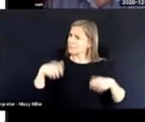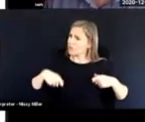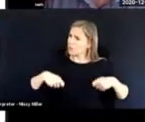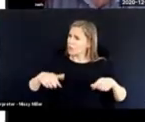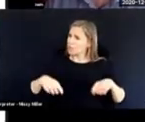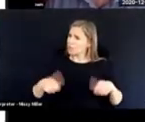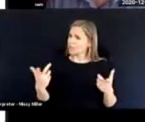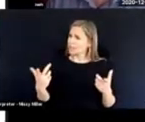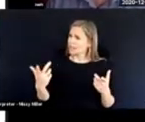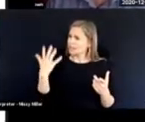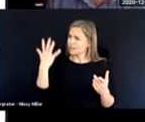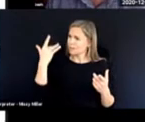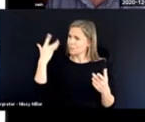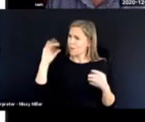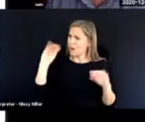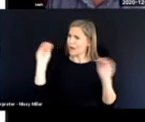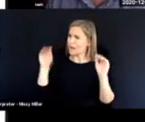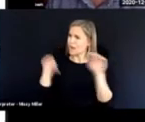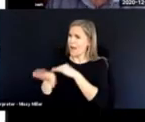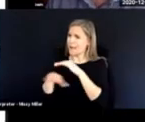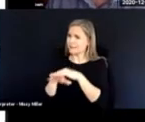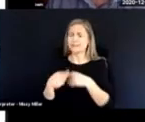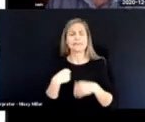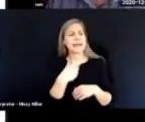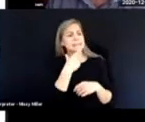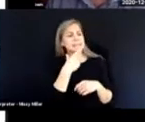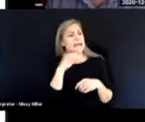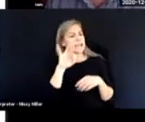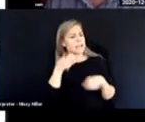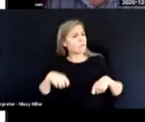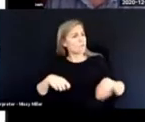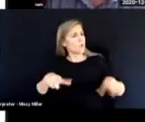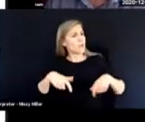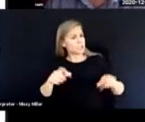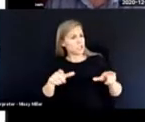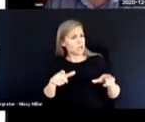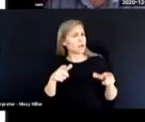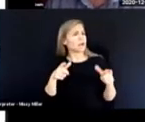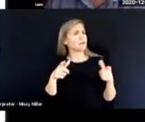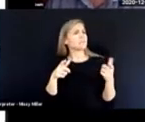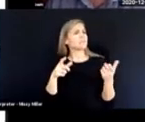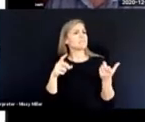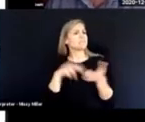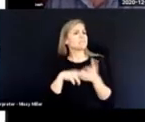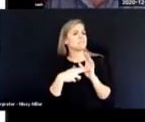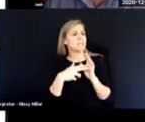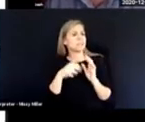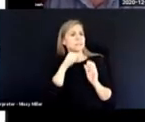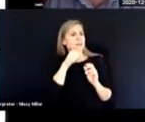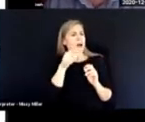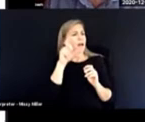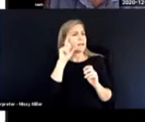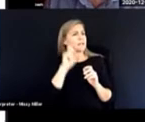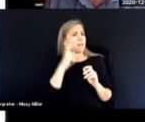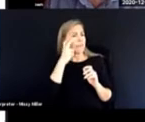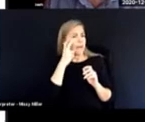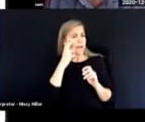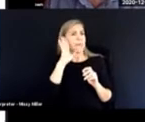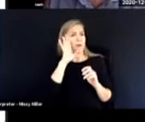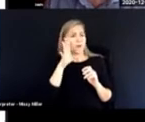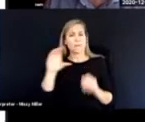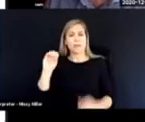they told me that if a person was in a wheelchair, they wouldn't be deaf-blind. They would be orthopedically